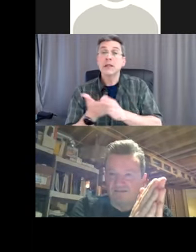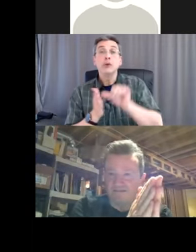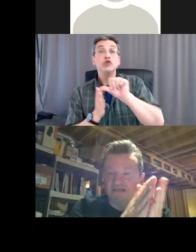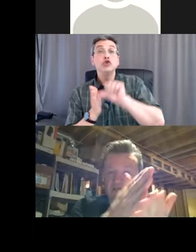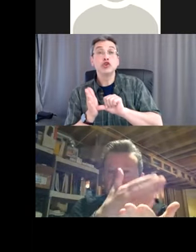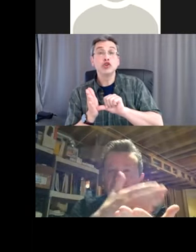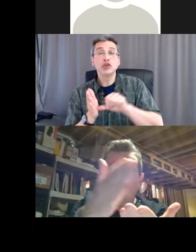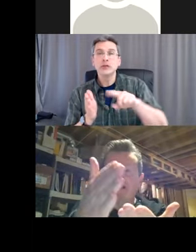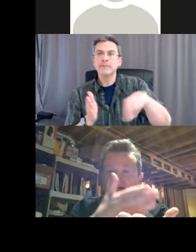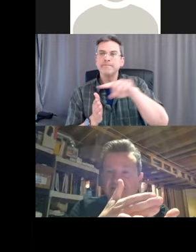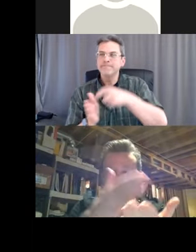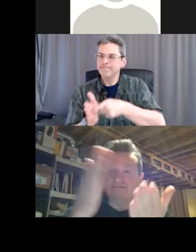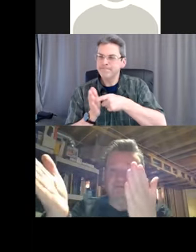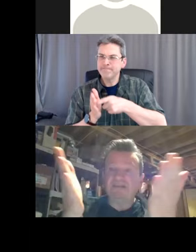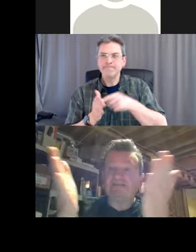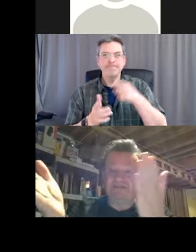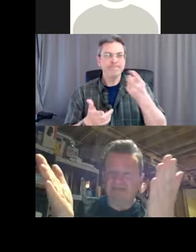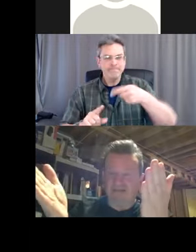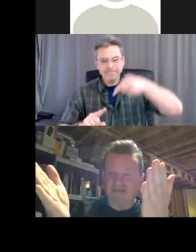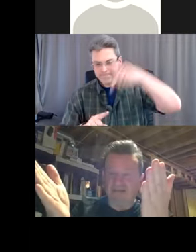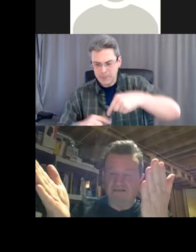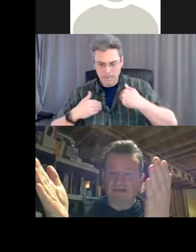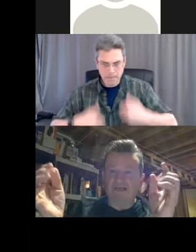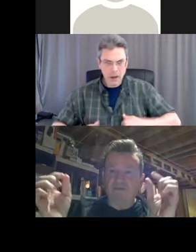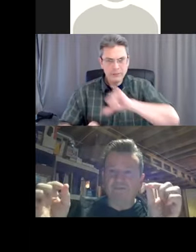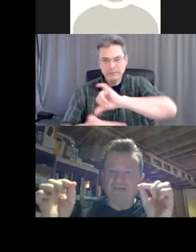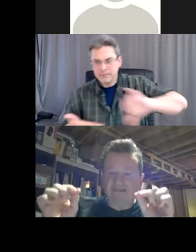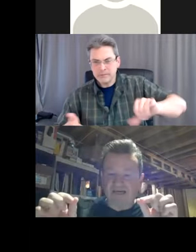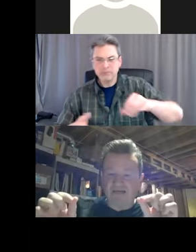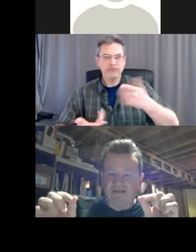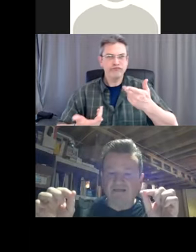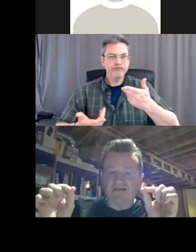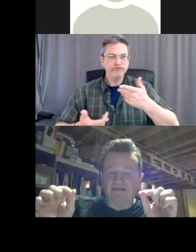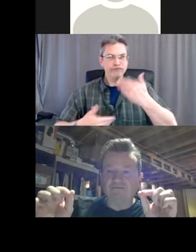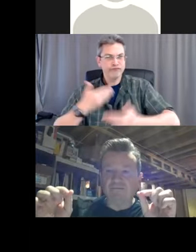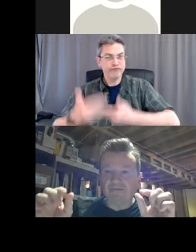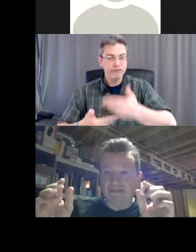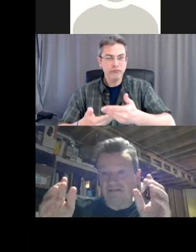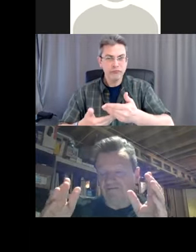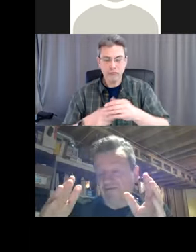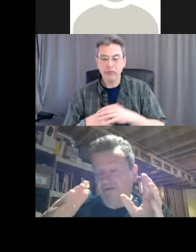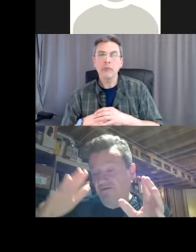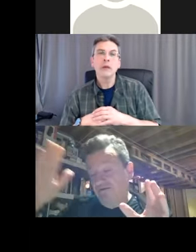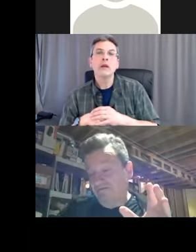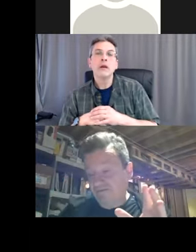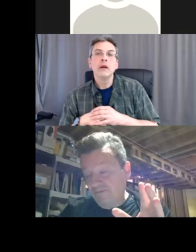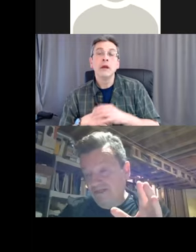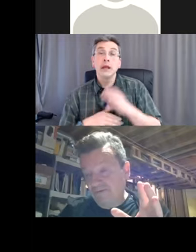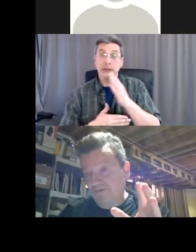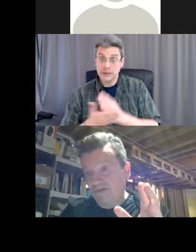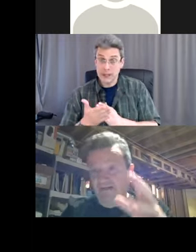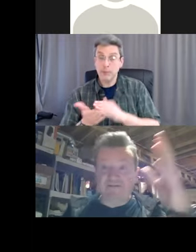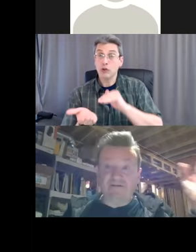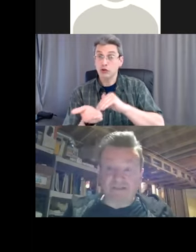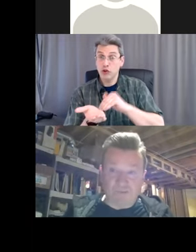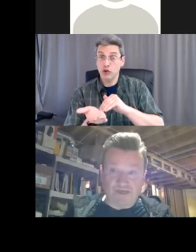didn't. Out of that 50-50 people said double either 50%